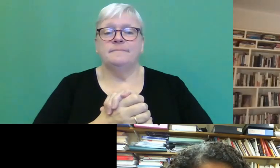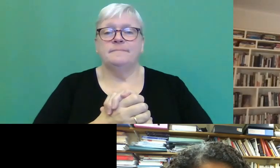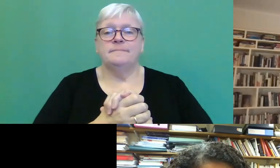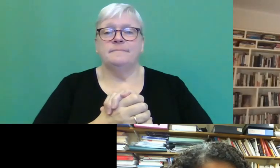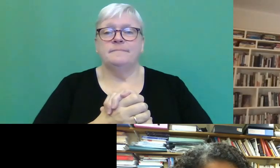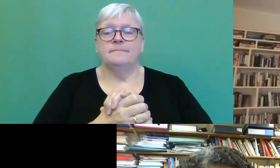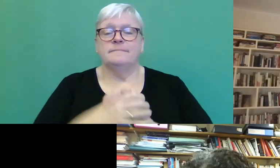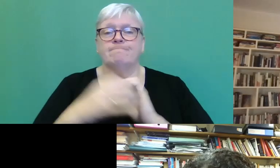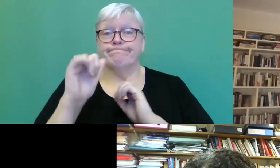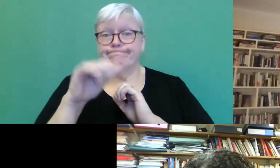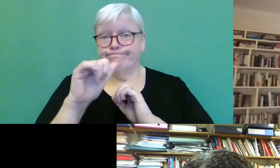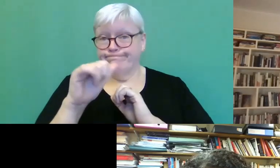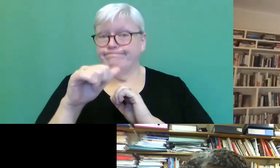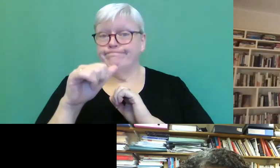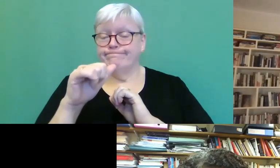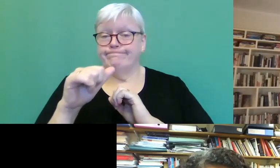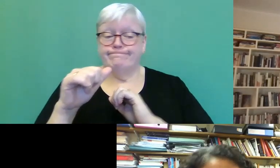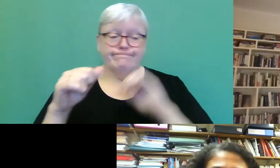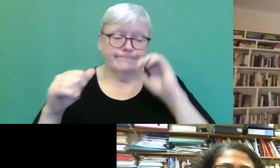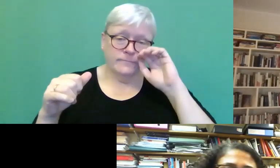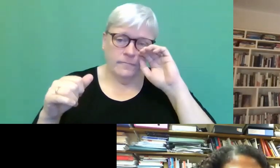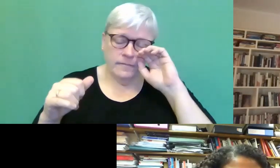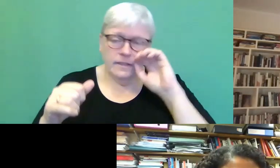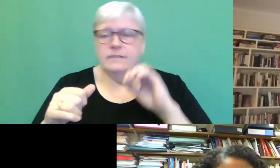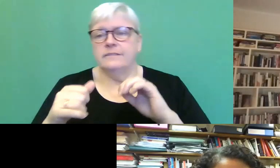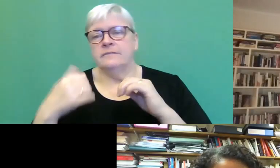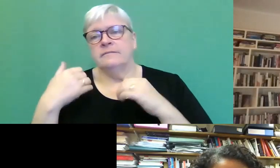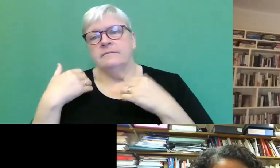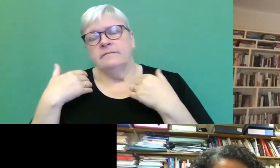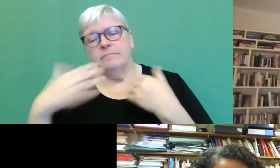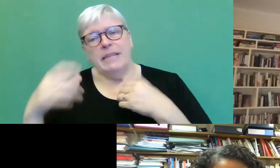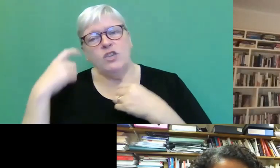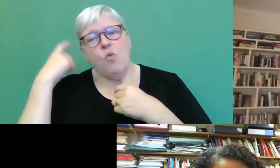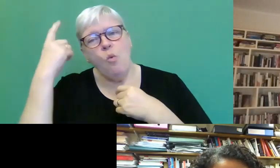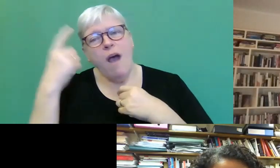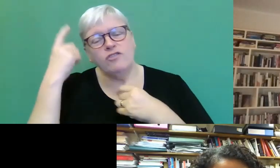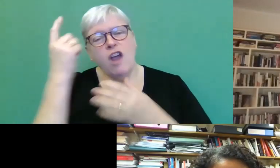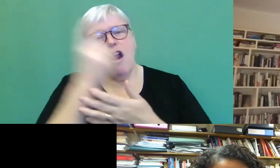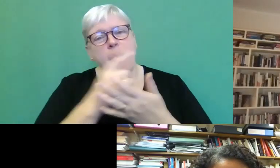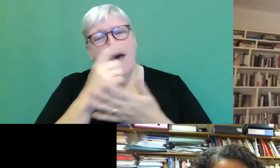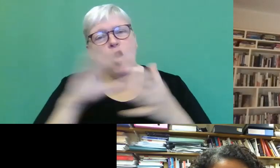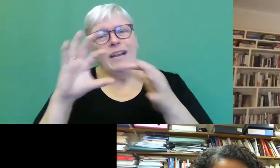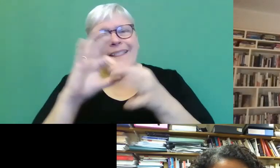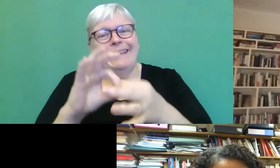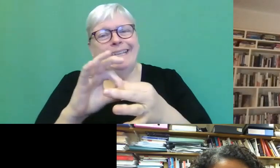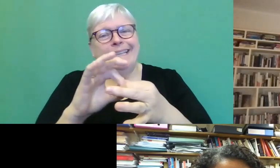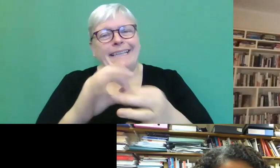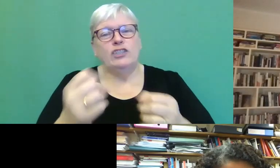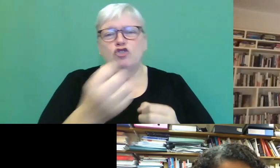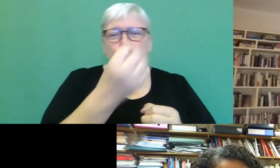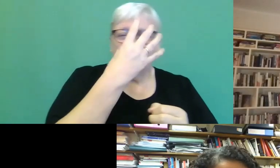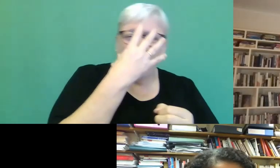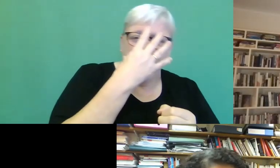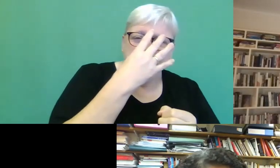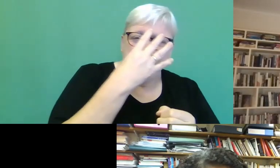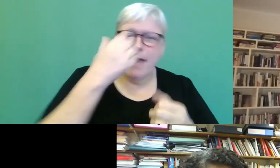Yeah. I mean, I've, I've been wondering about the, the link between shame and pride and whether they are